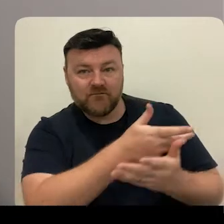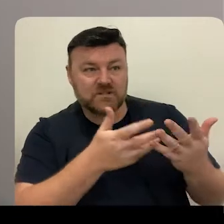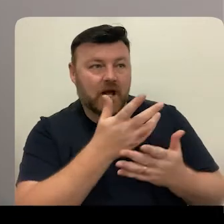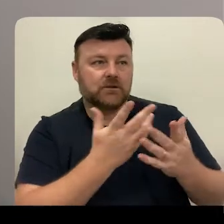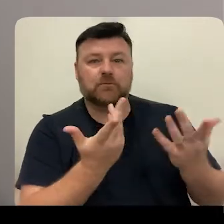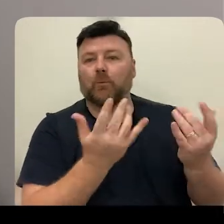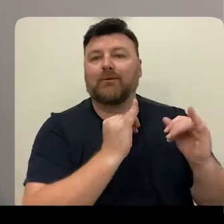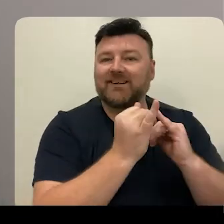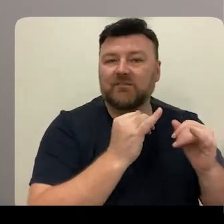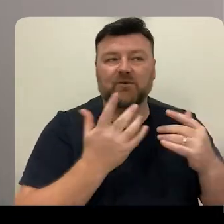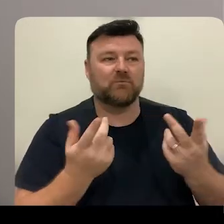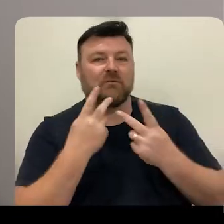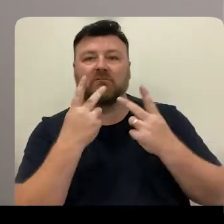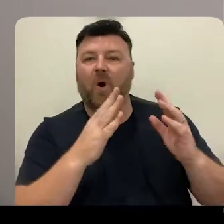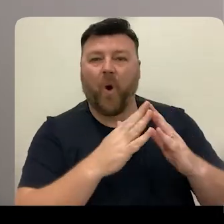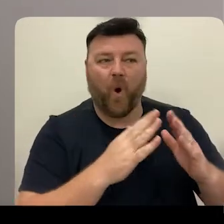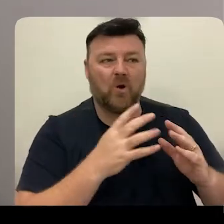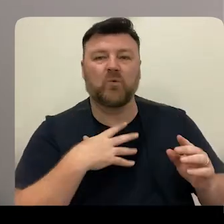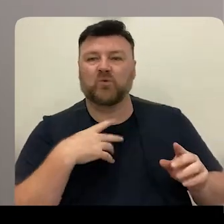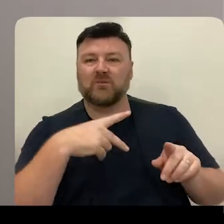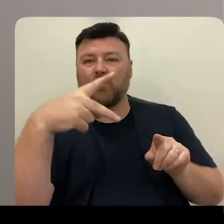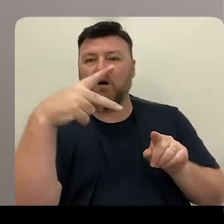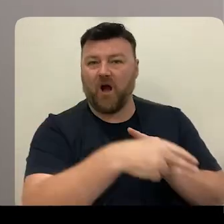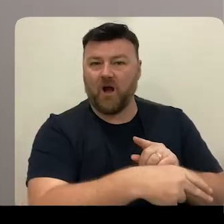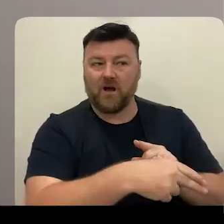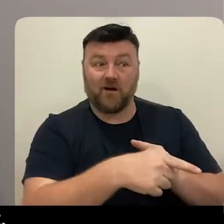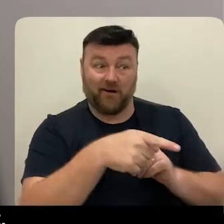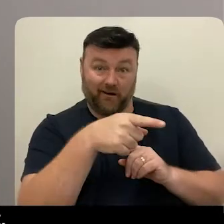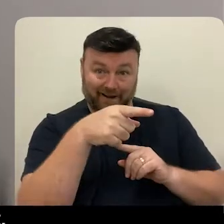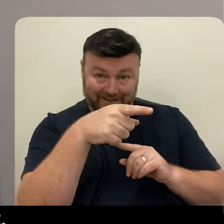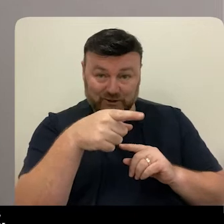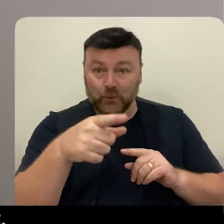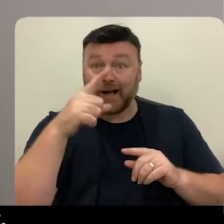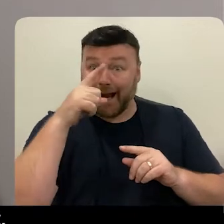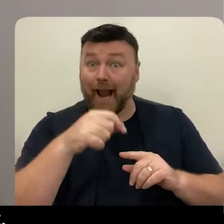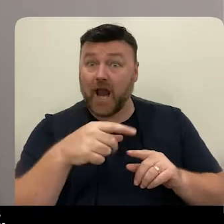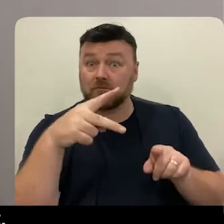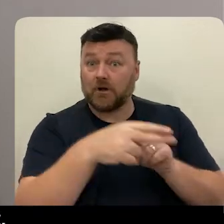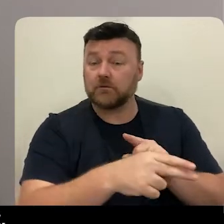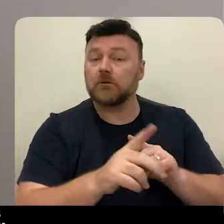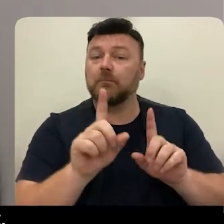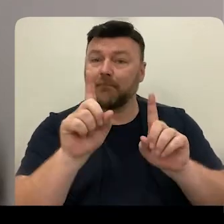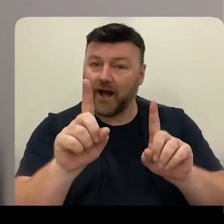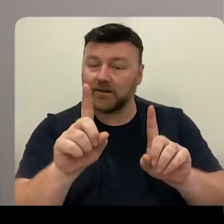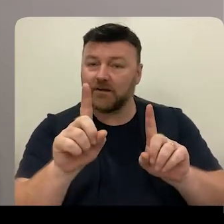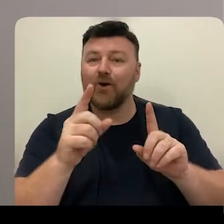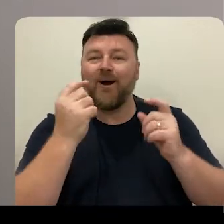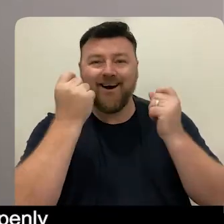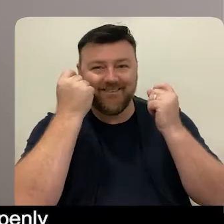or the interview or the home visit needs to be terminated, there's a trauma-informed way of doing that.